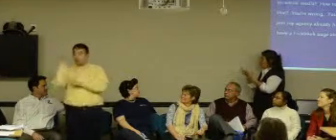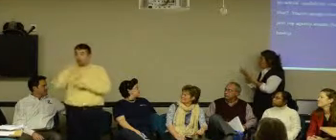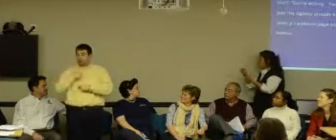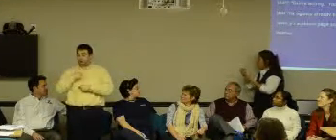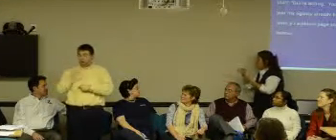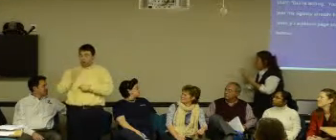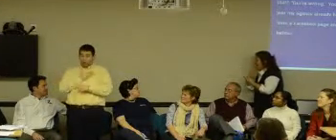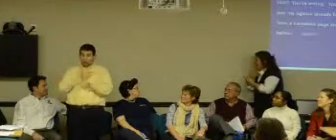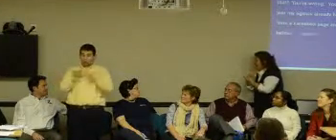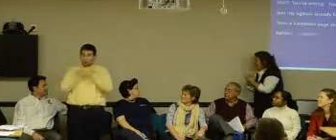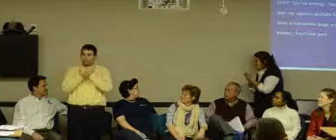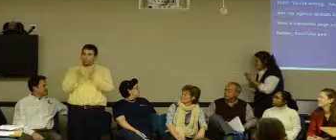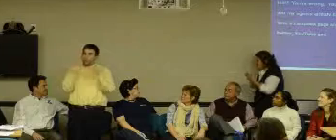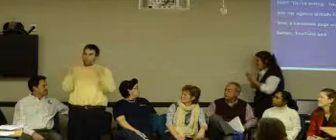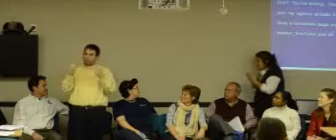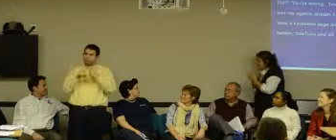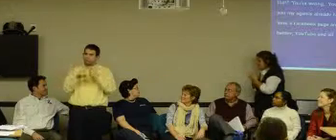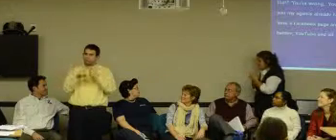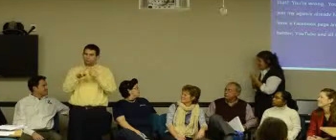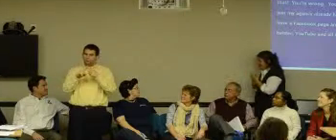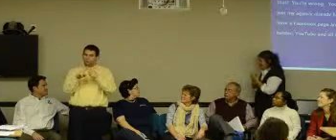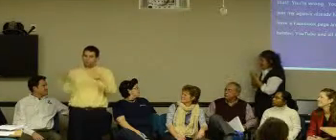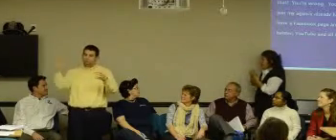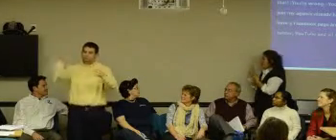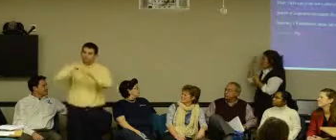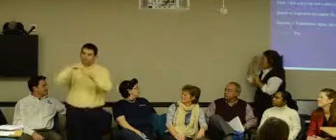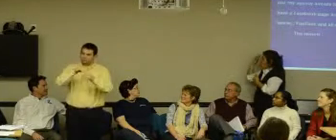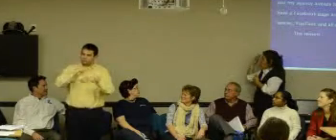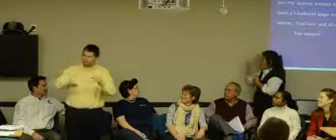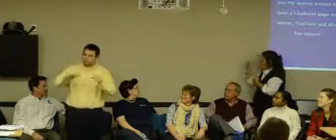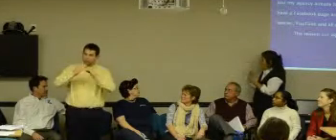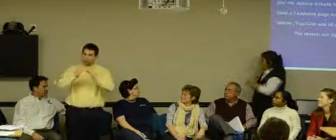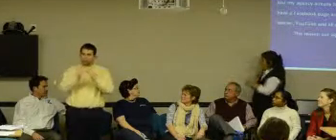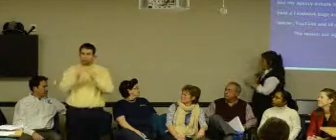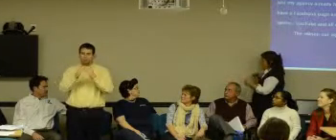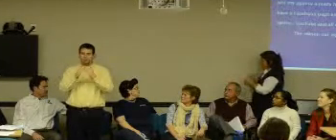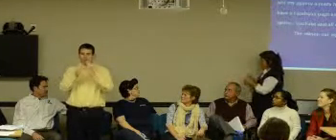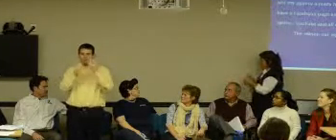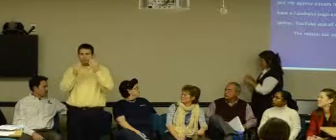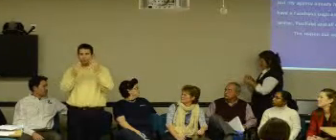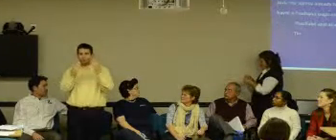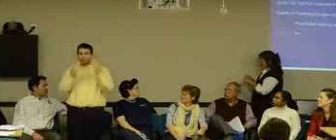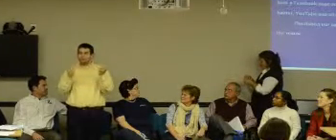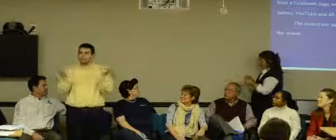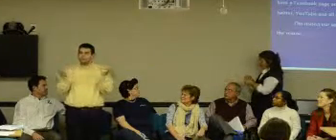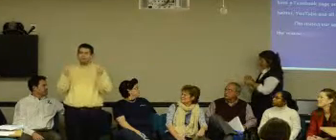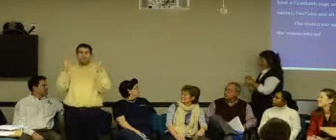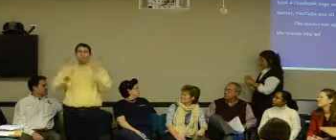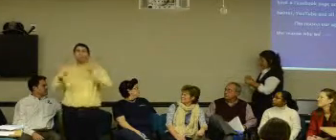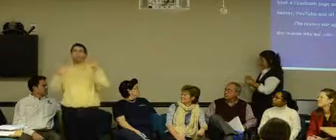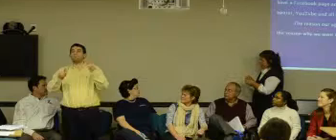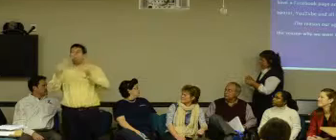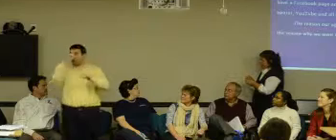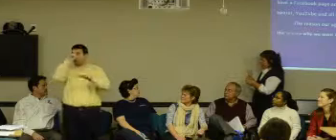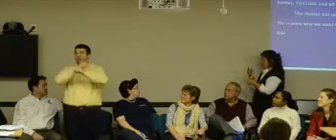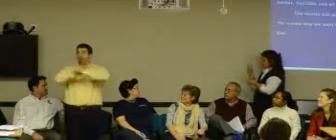and all of that. And the reason our agency has that is, and the reason why we want to be involved in that community